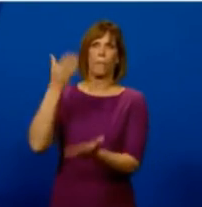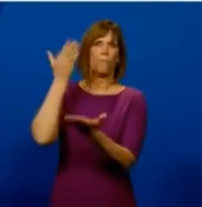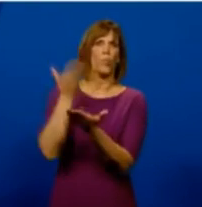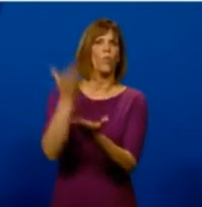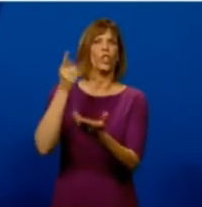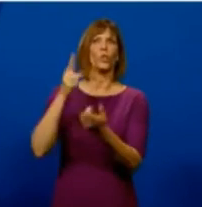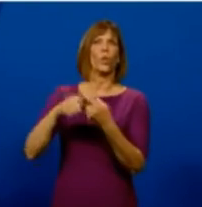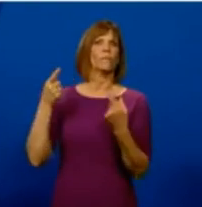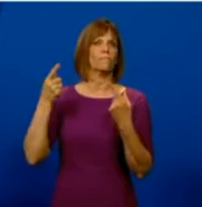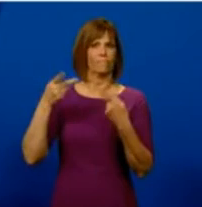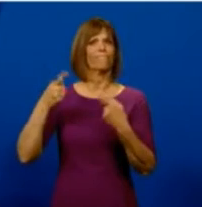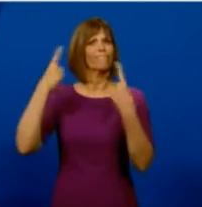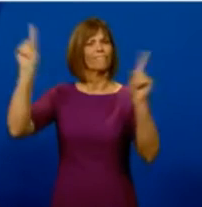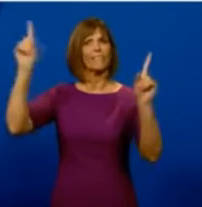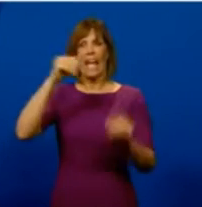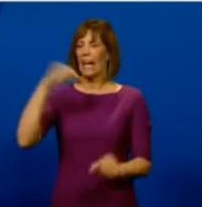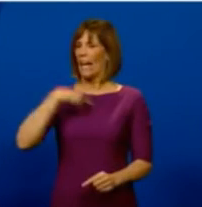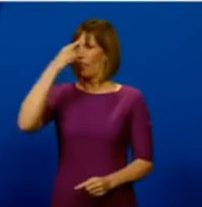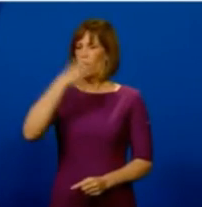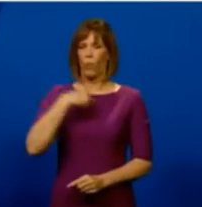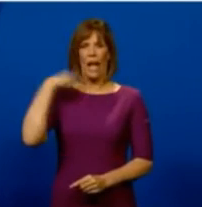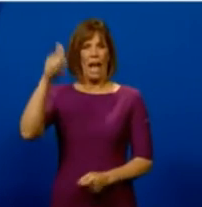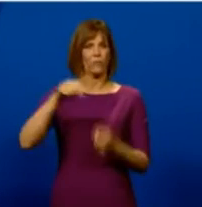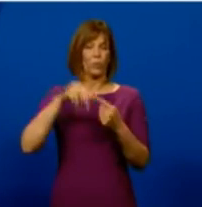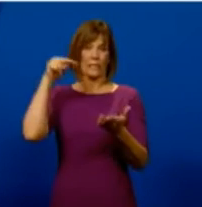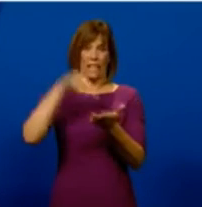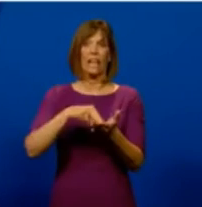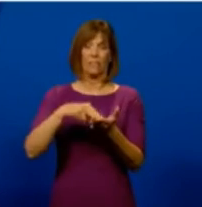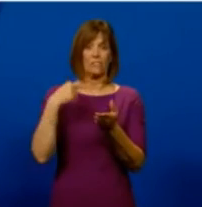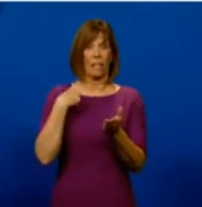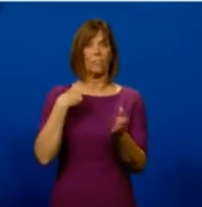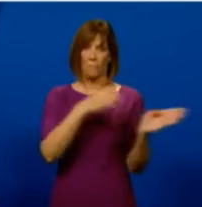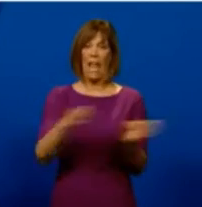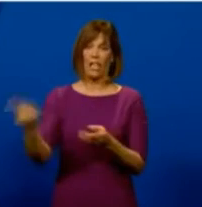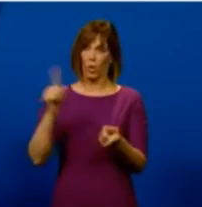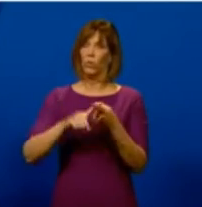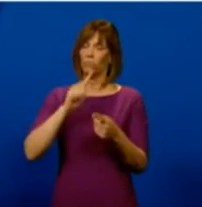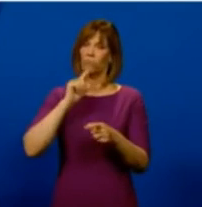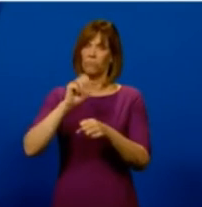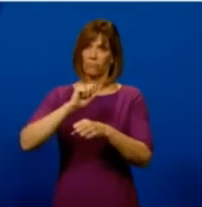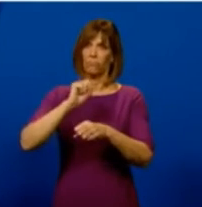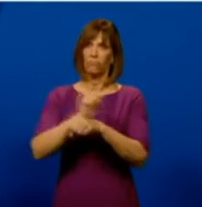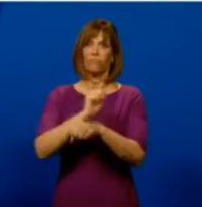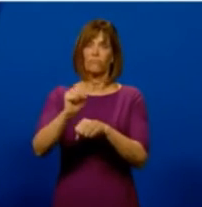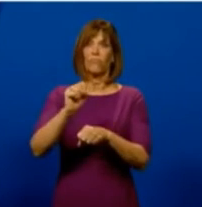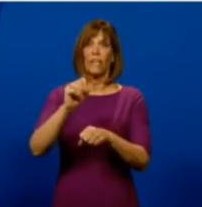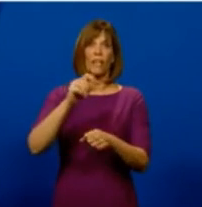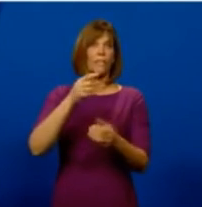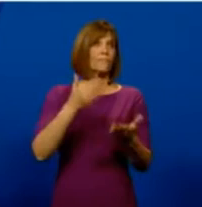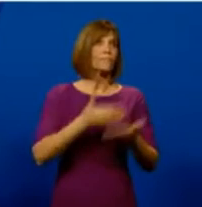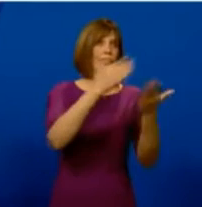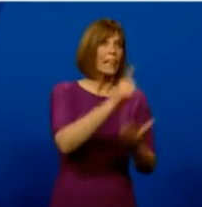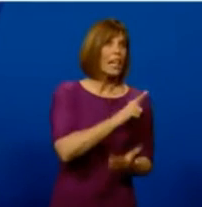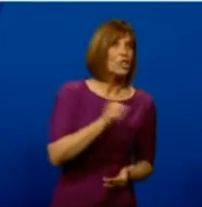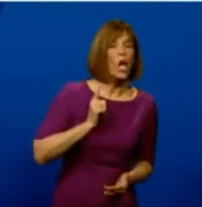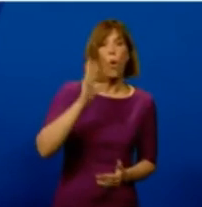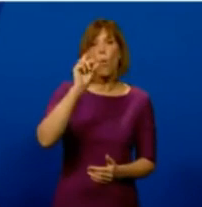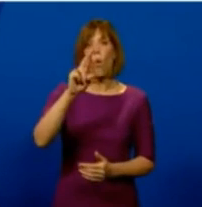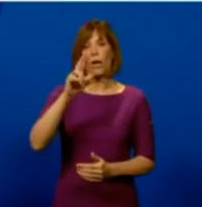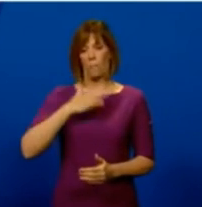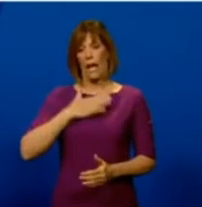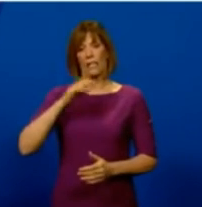take a stand as a state against them, which I intend to do either through legislation or executive action.